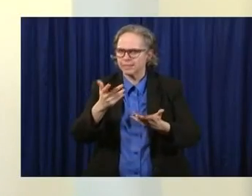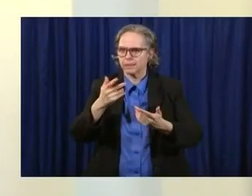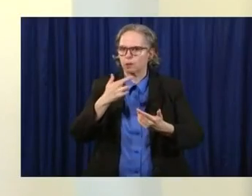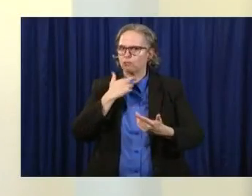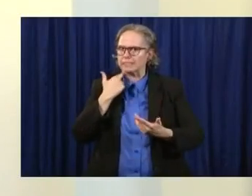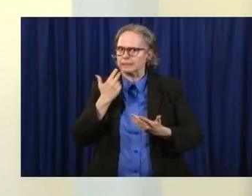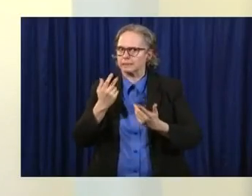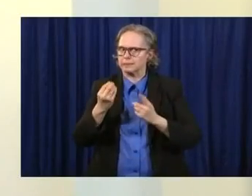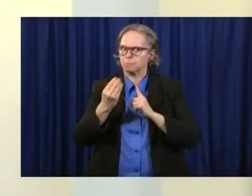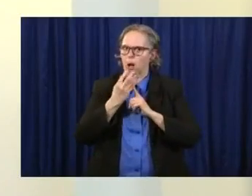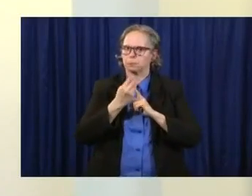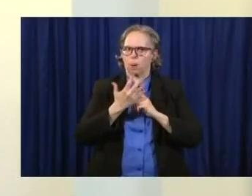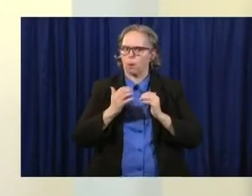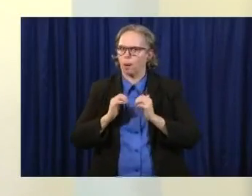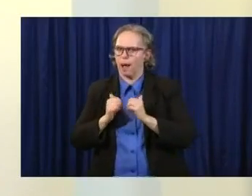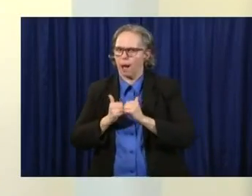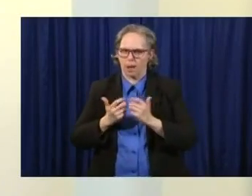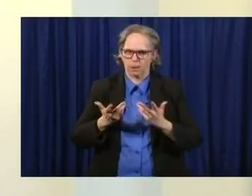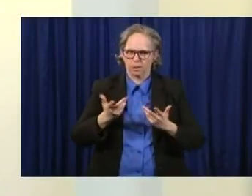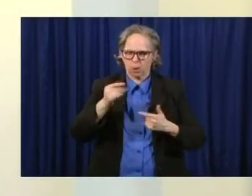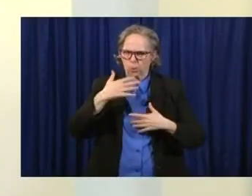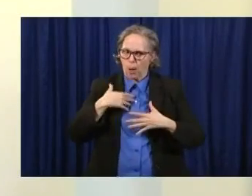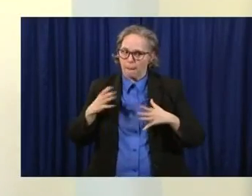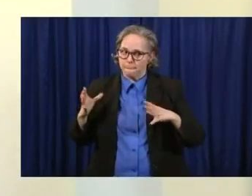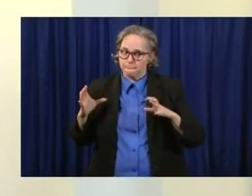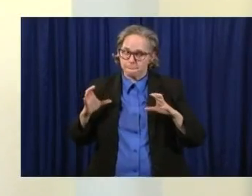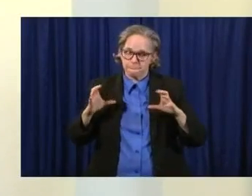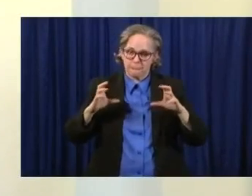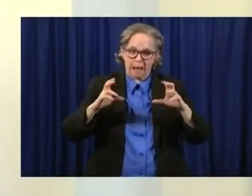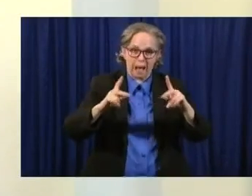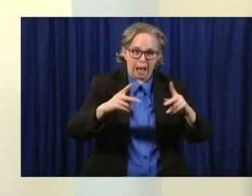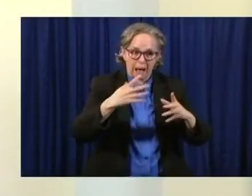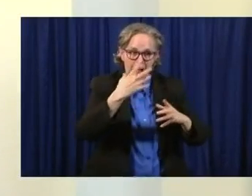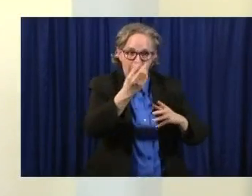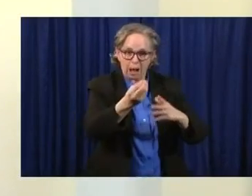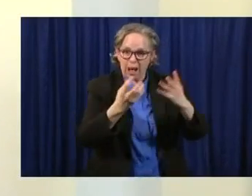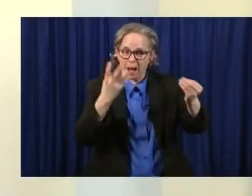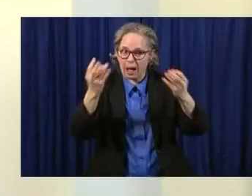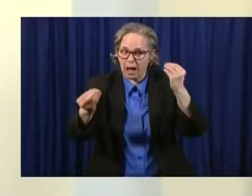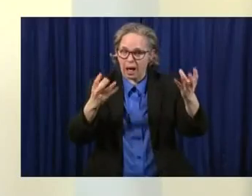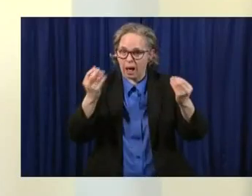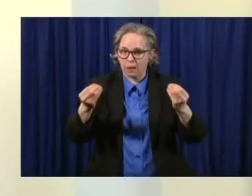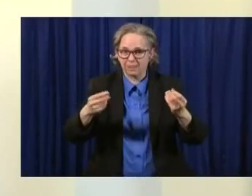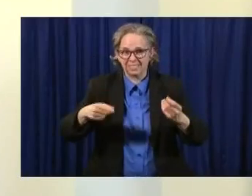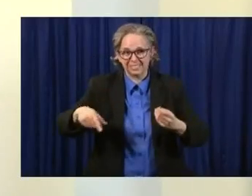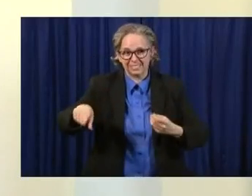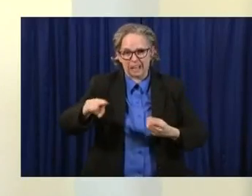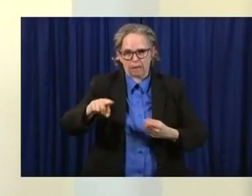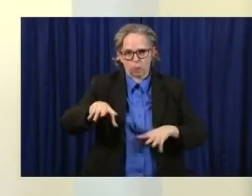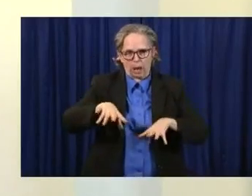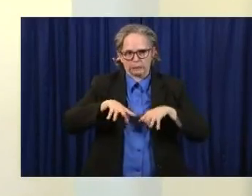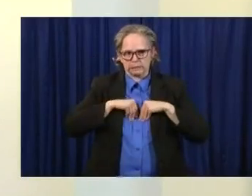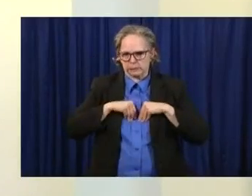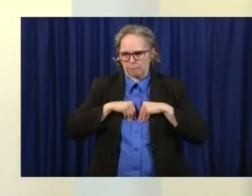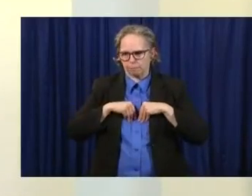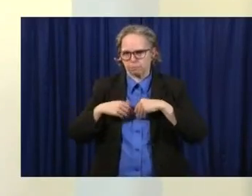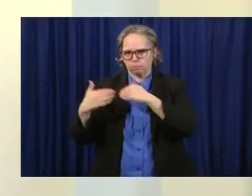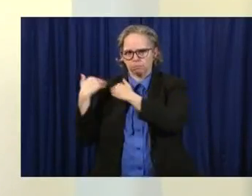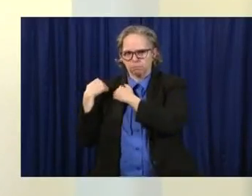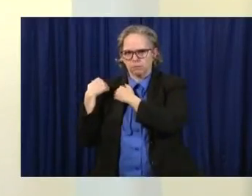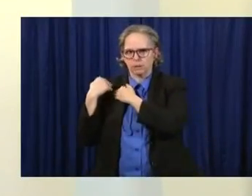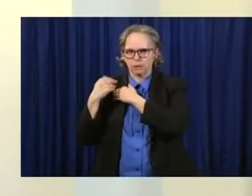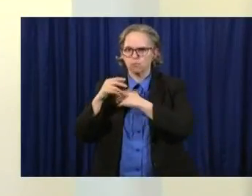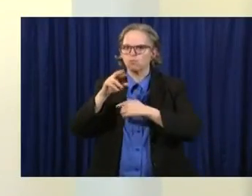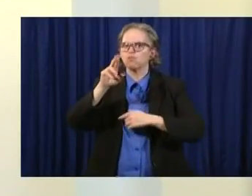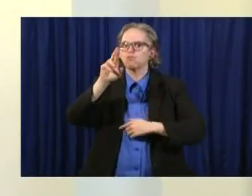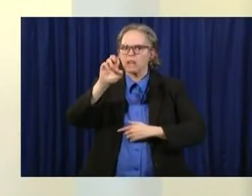how do we innovate and change? How do we as people accept what we can do? How do we as businesses do